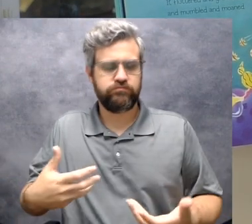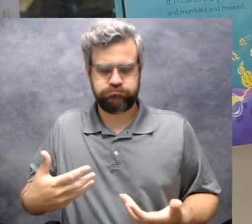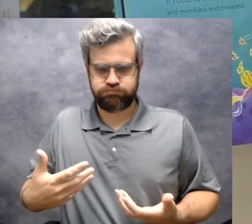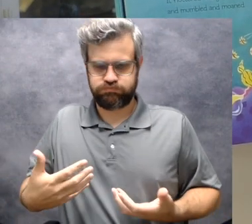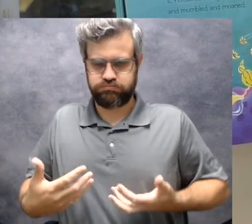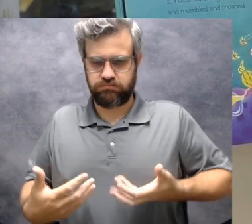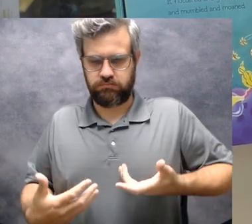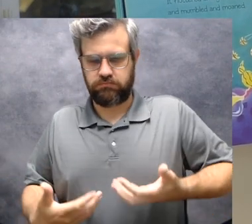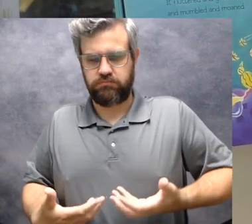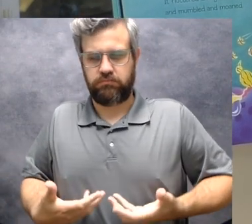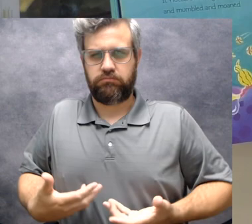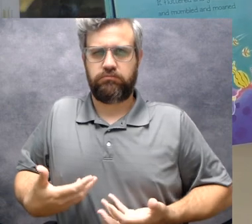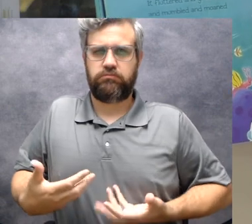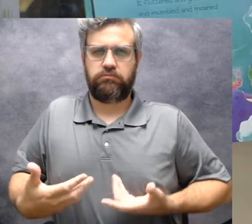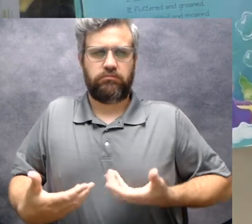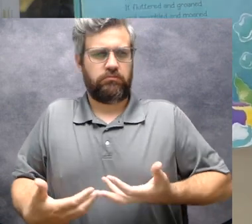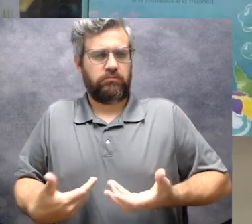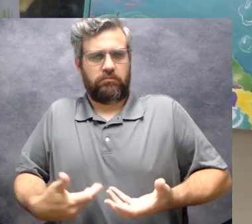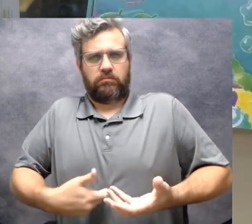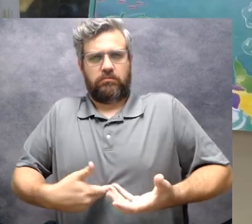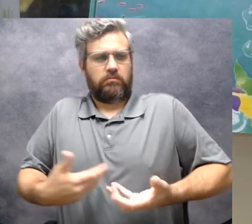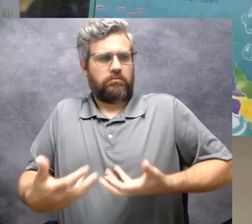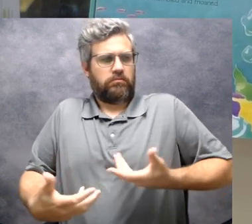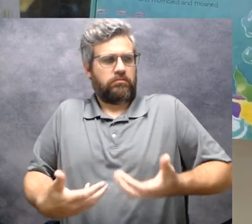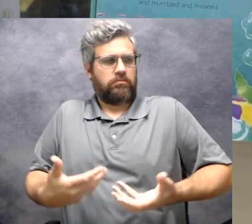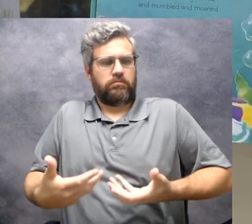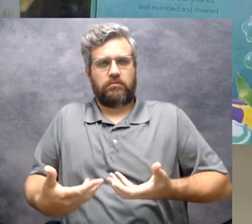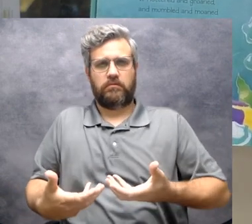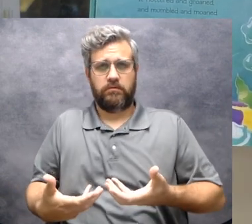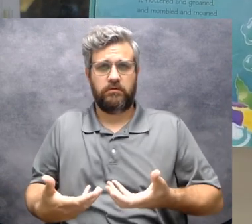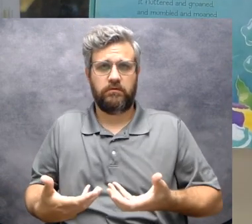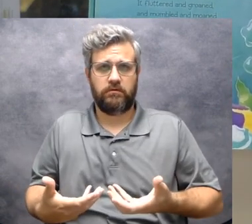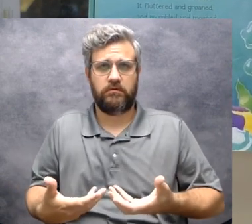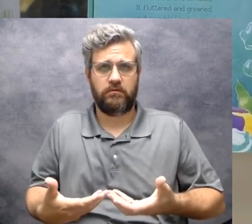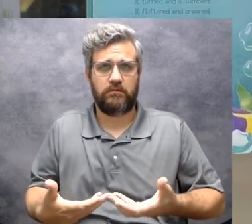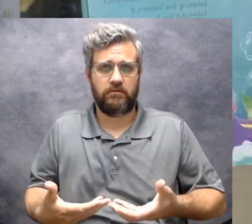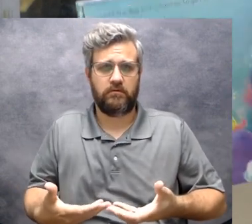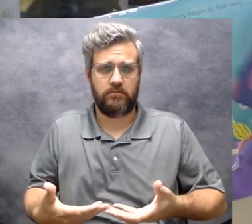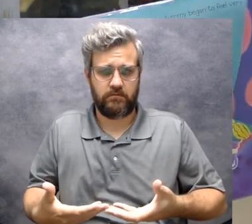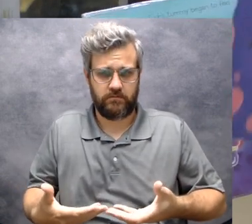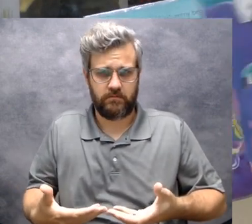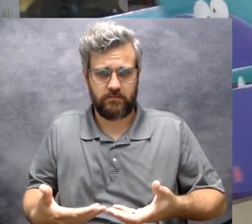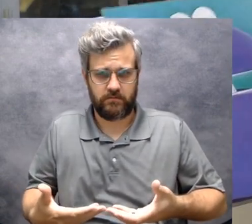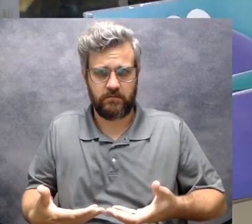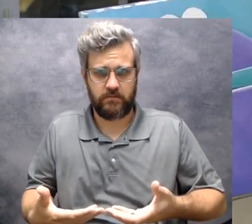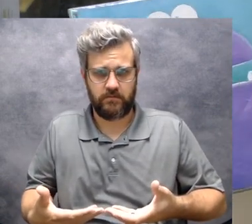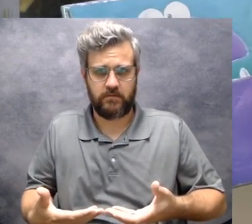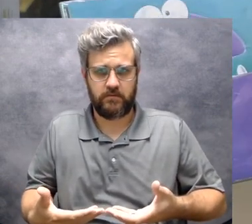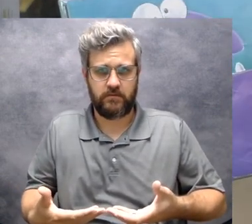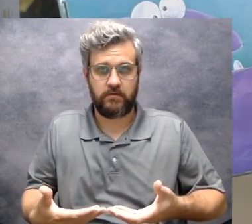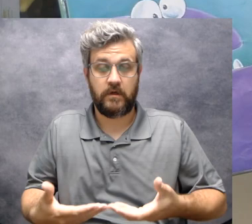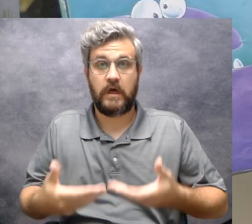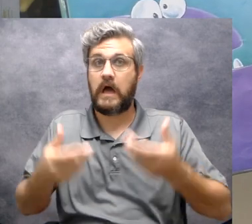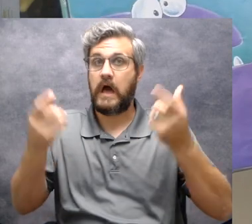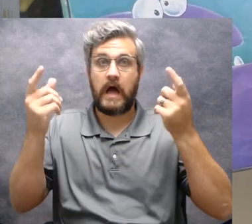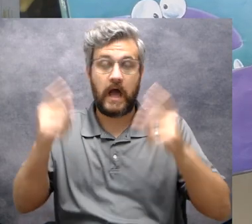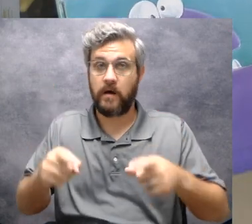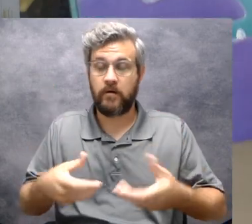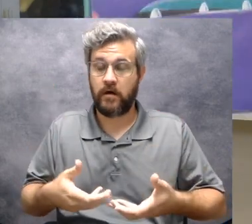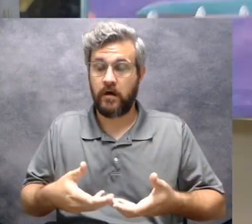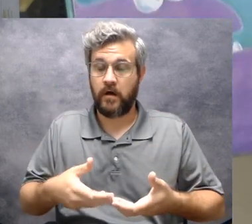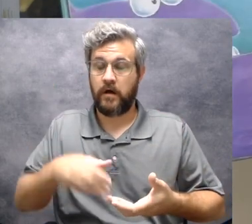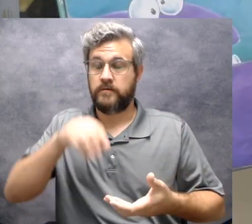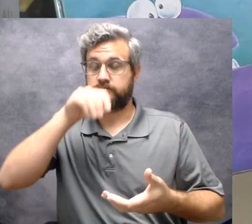fluttered and it groaned and it mumbled and it moaned suddenly the big